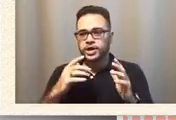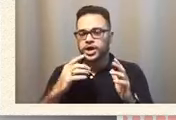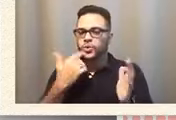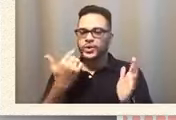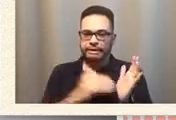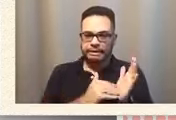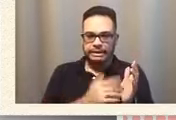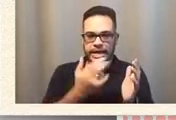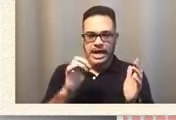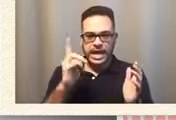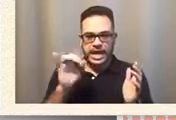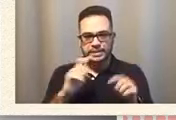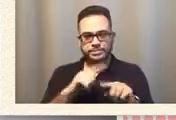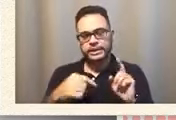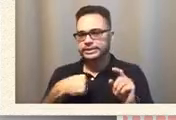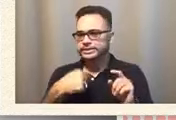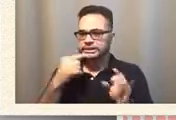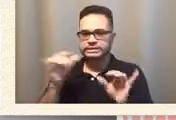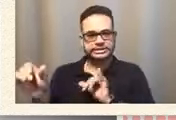the same thing